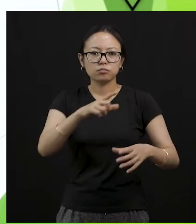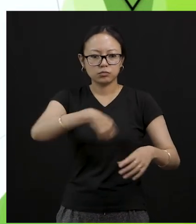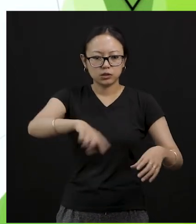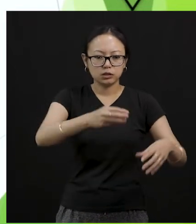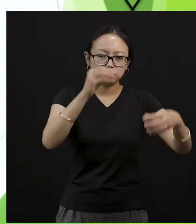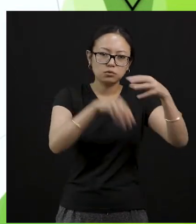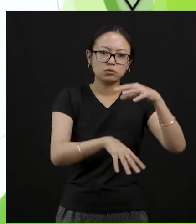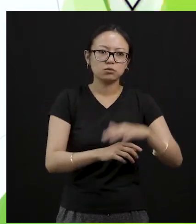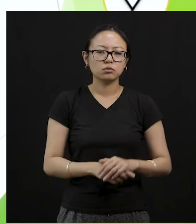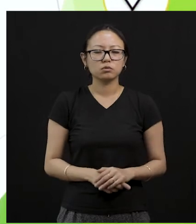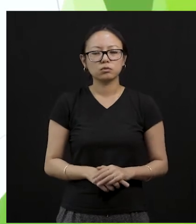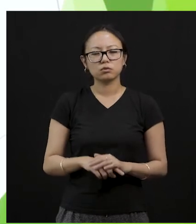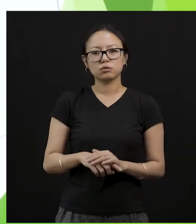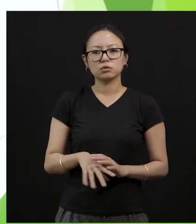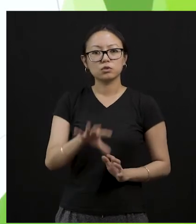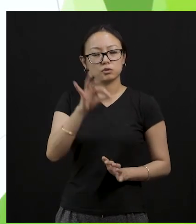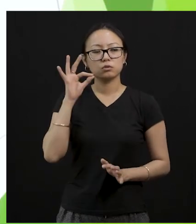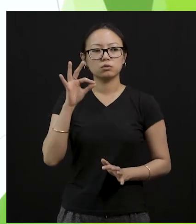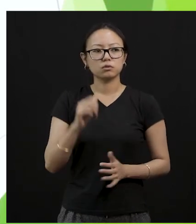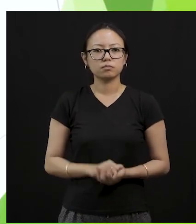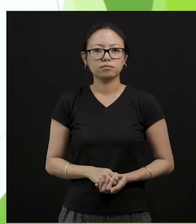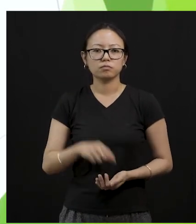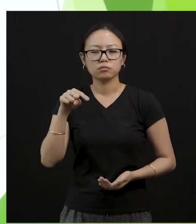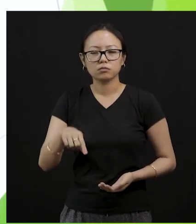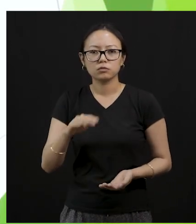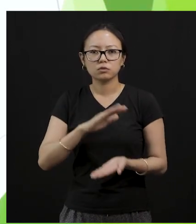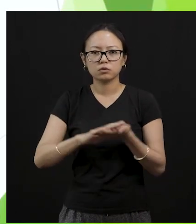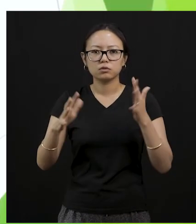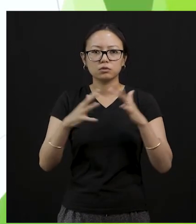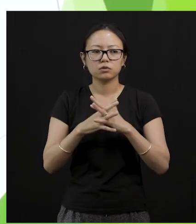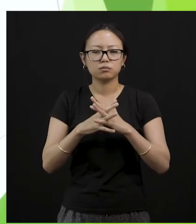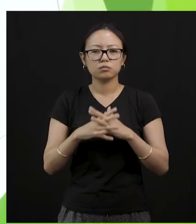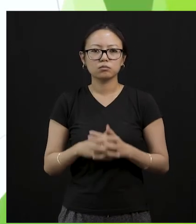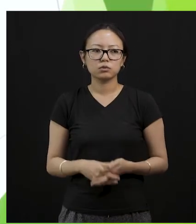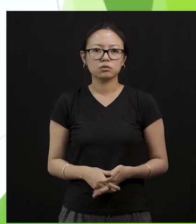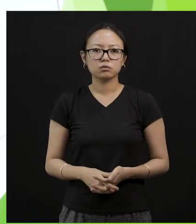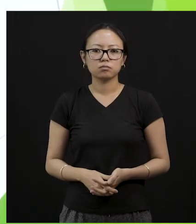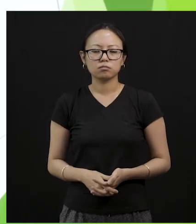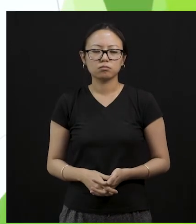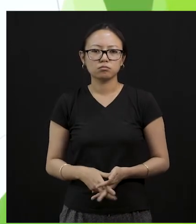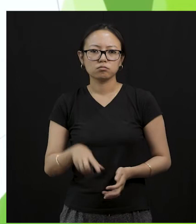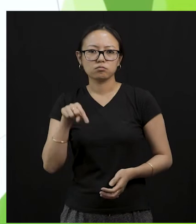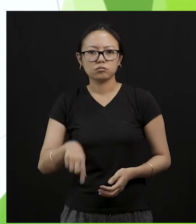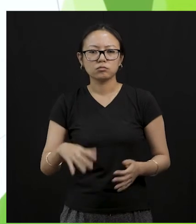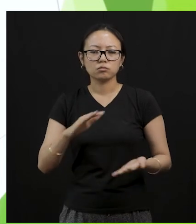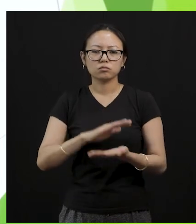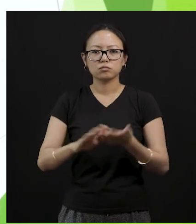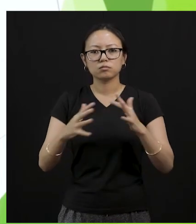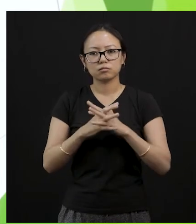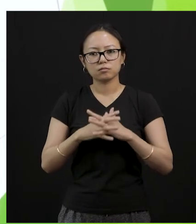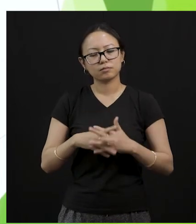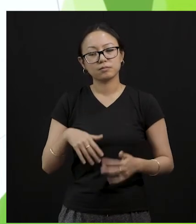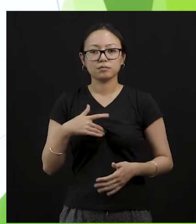All right? Okay. So now I have a homework for you all and this homework is gonna be very interesting and the homework